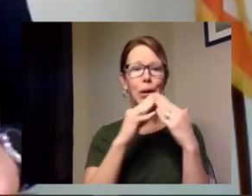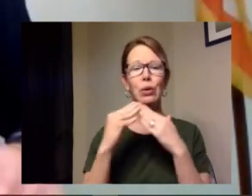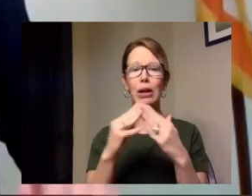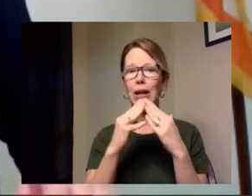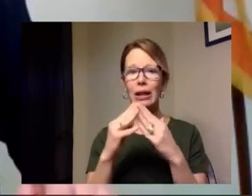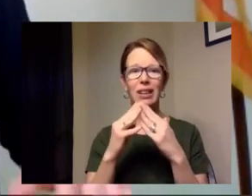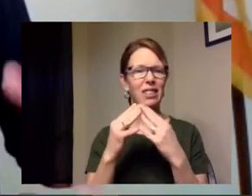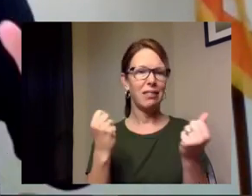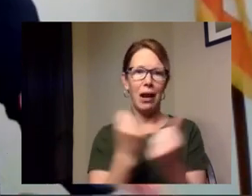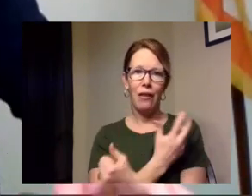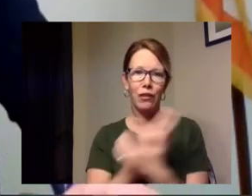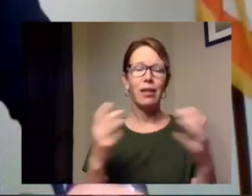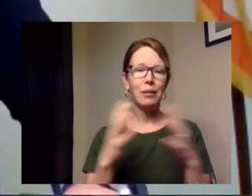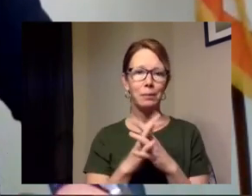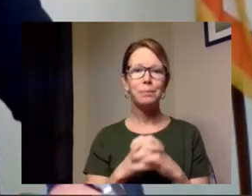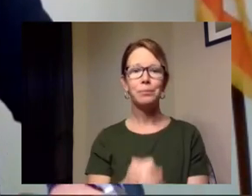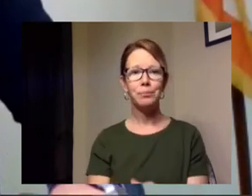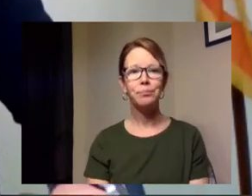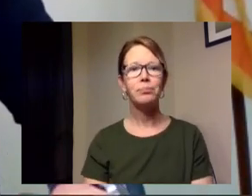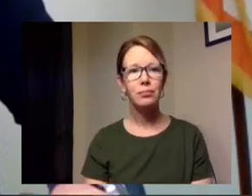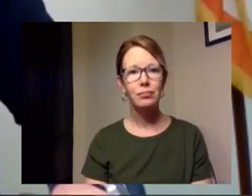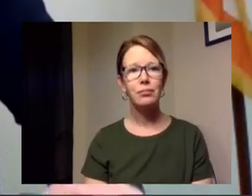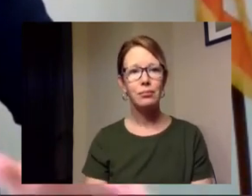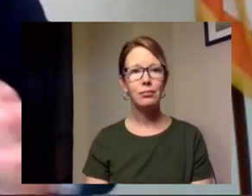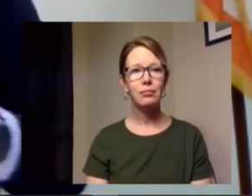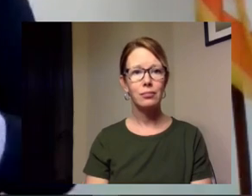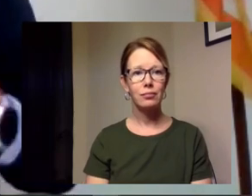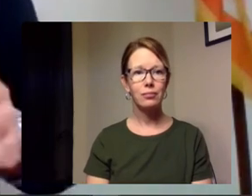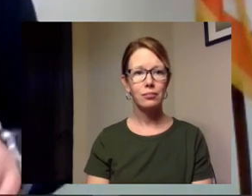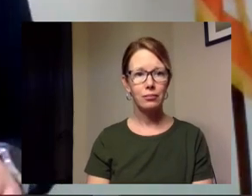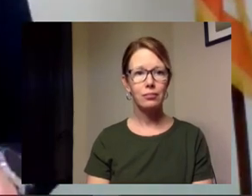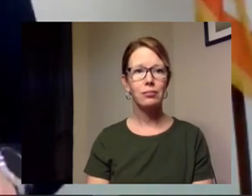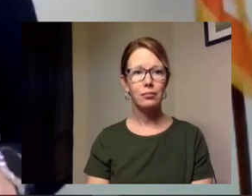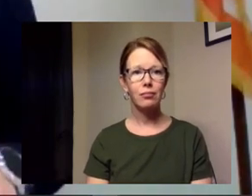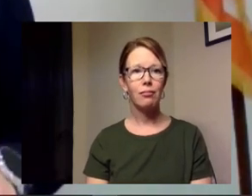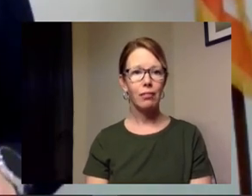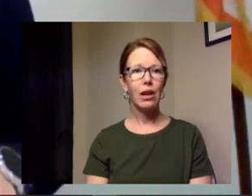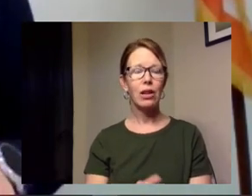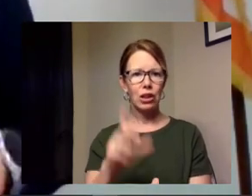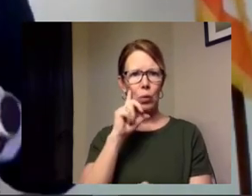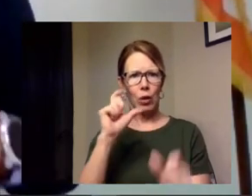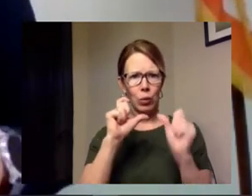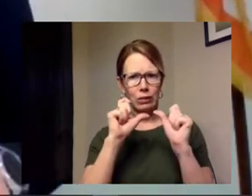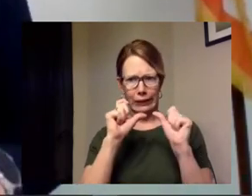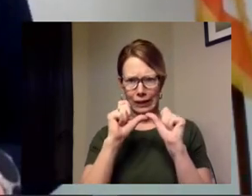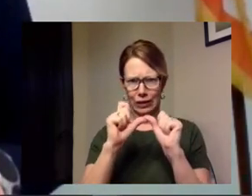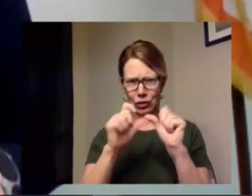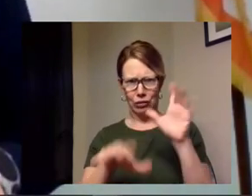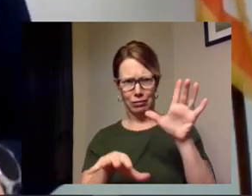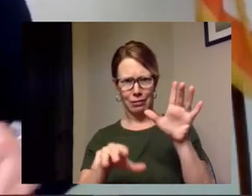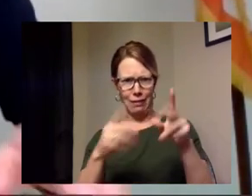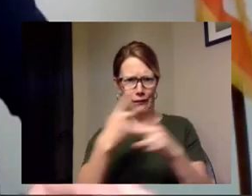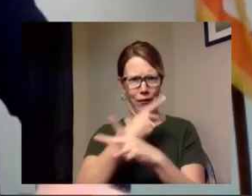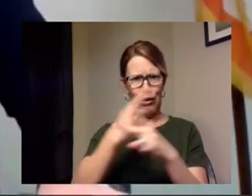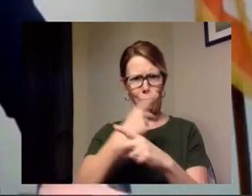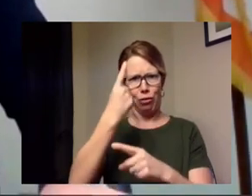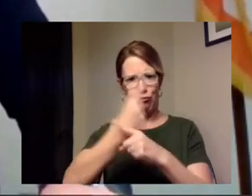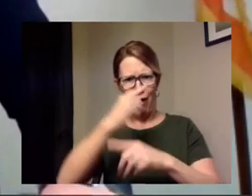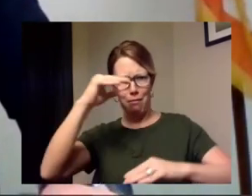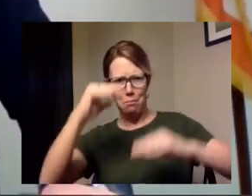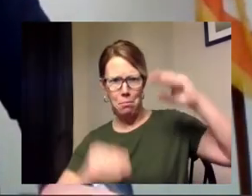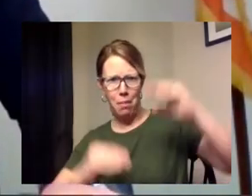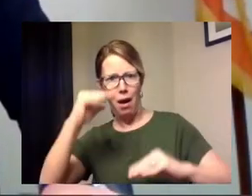all the wonderful things they're doing so we'll continue to find to look for the right balance of activities uh to encourage the right behavior